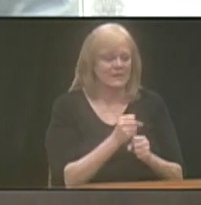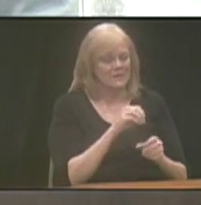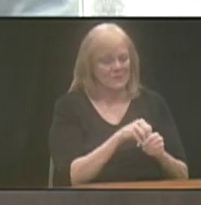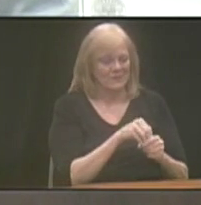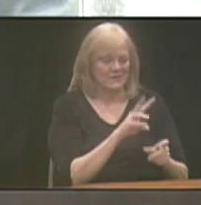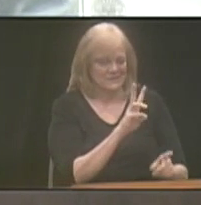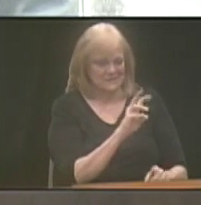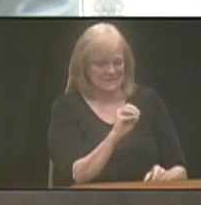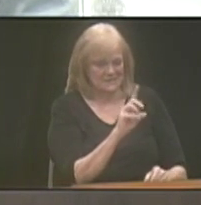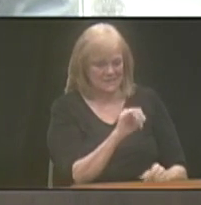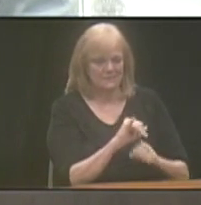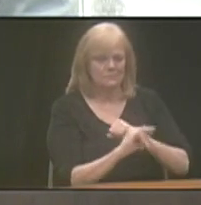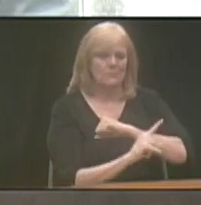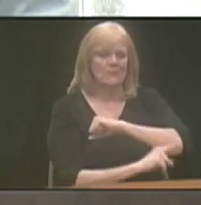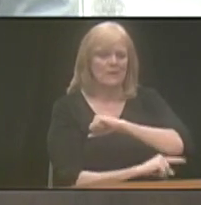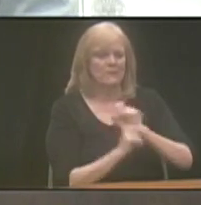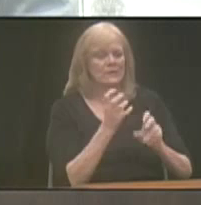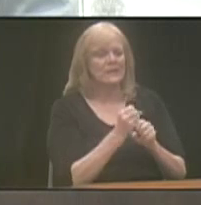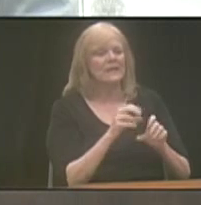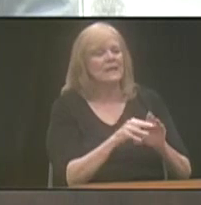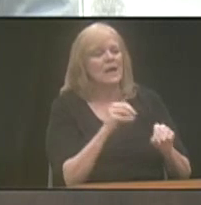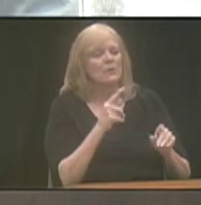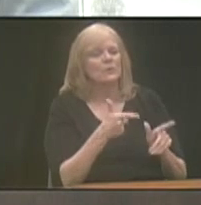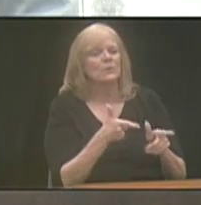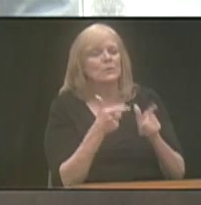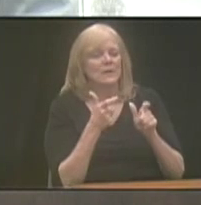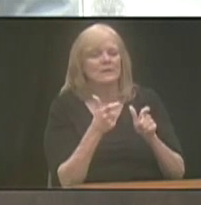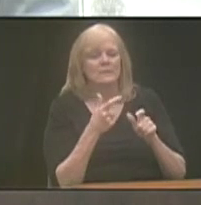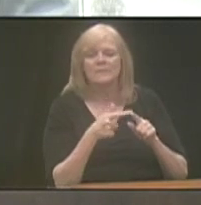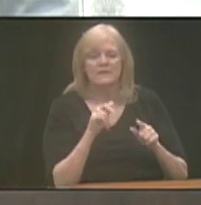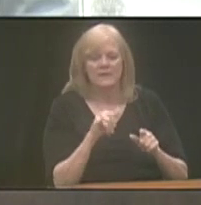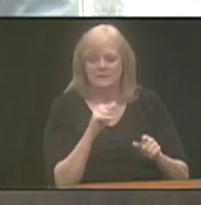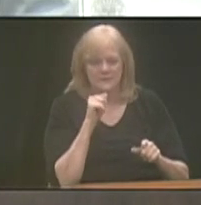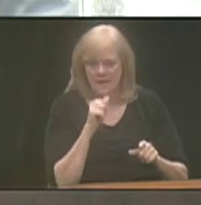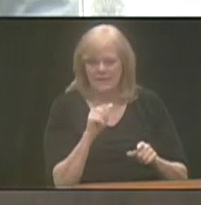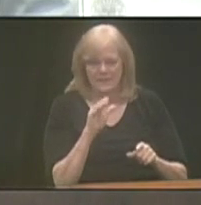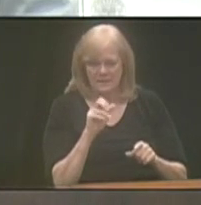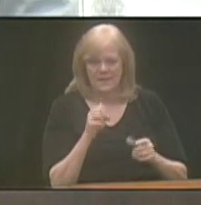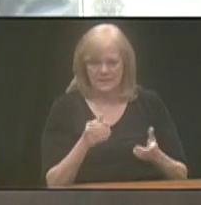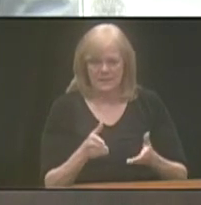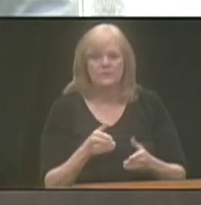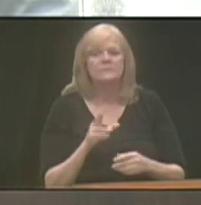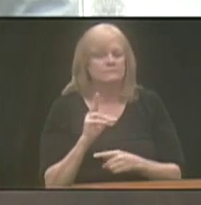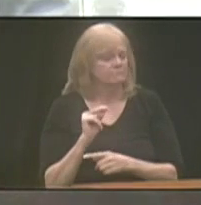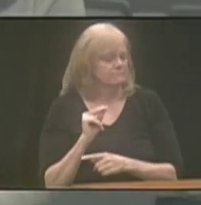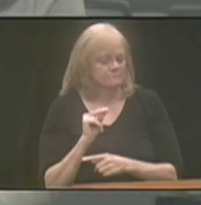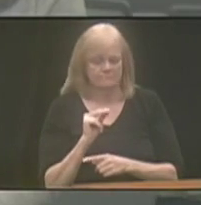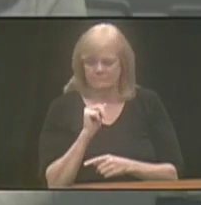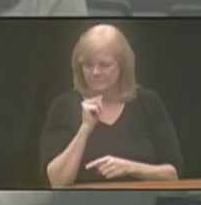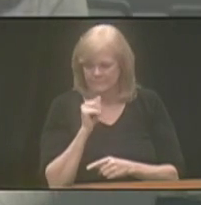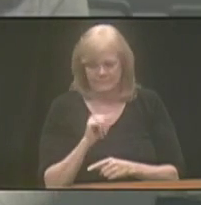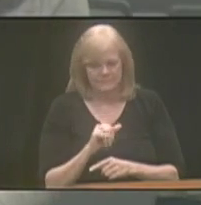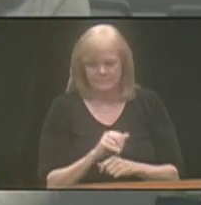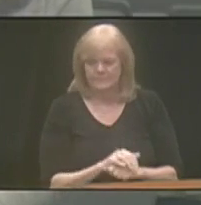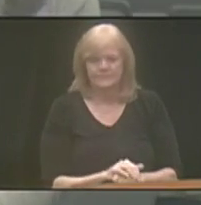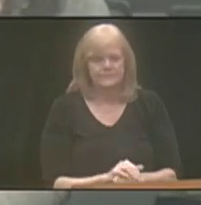within 60 days, there's a penalty for getting out of them too quickly or what have you. But that's not the case here, so. No, that's not the case.